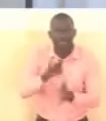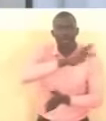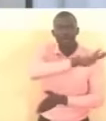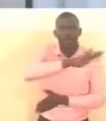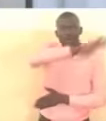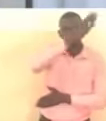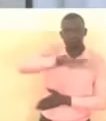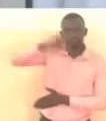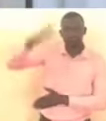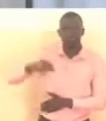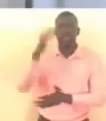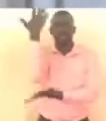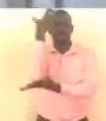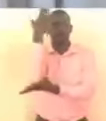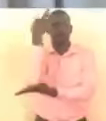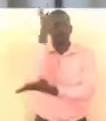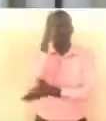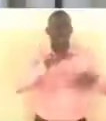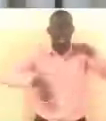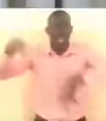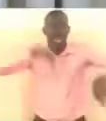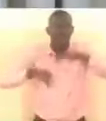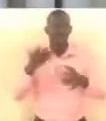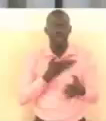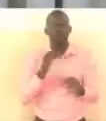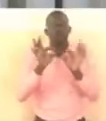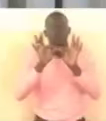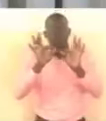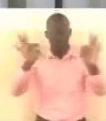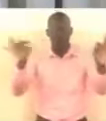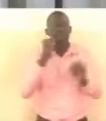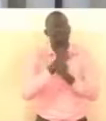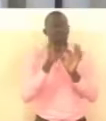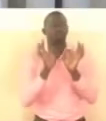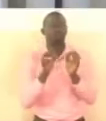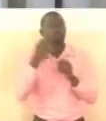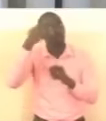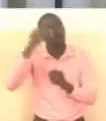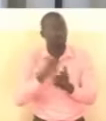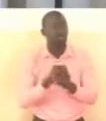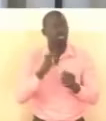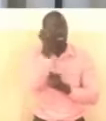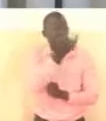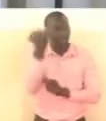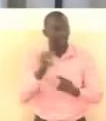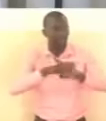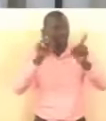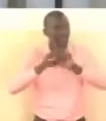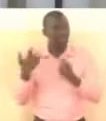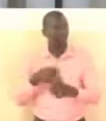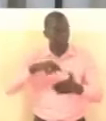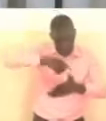wisely and usefully individual differences within our families communities and institutions